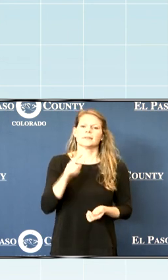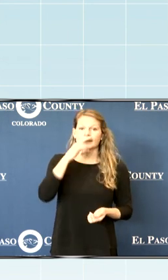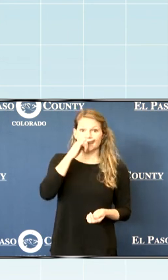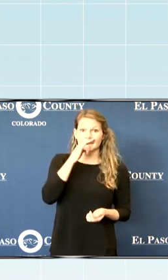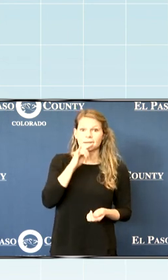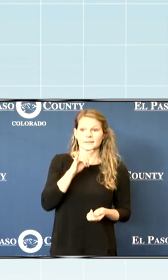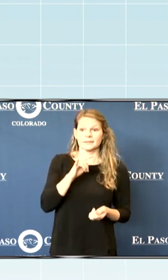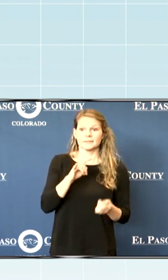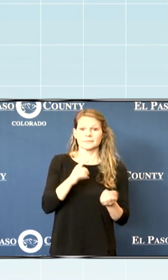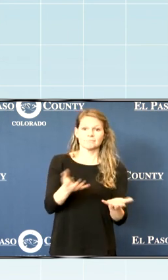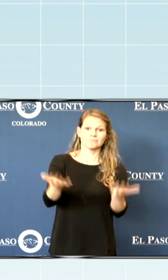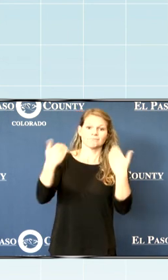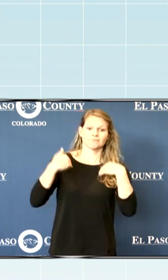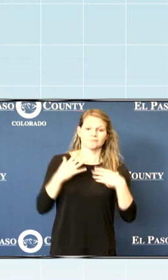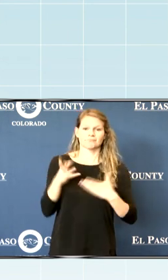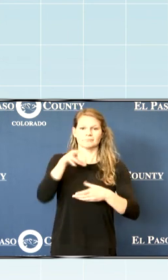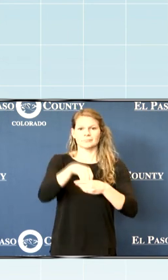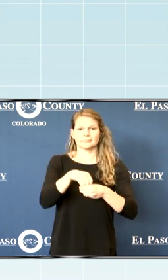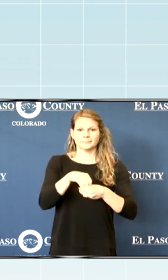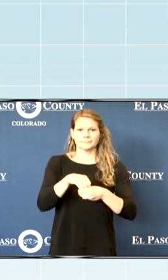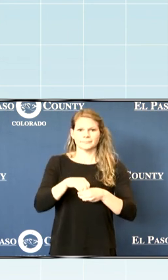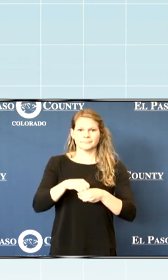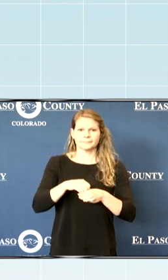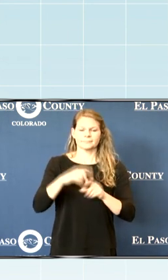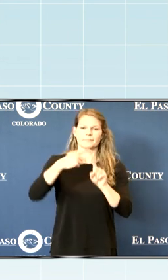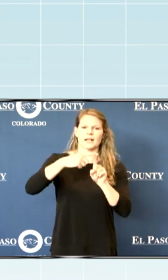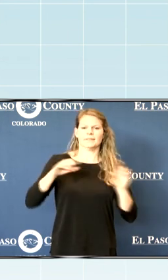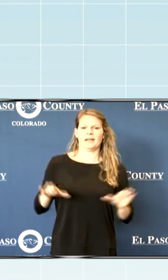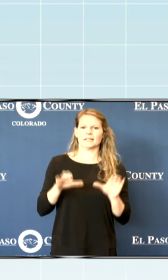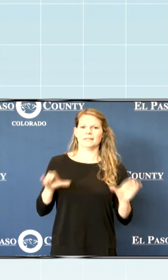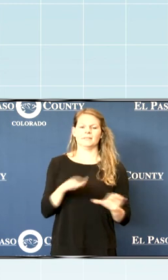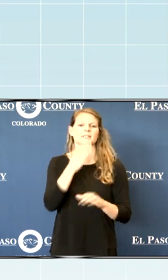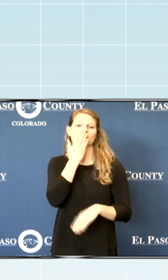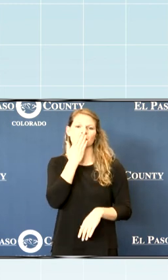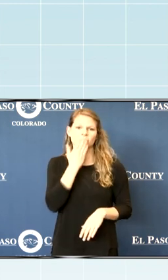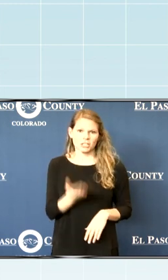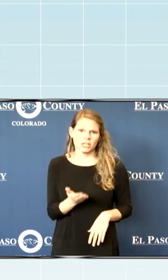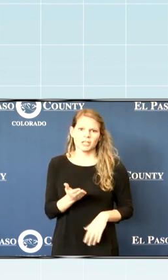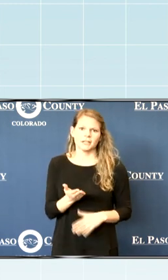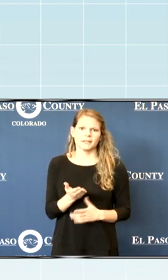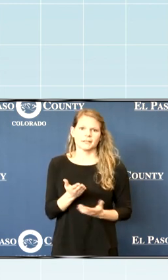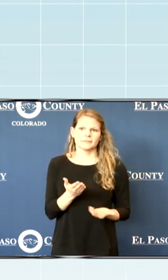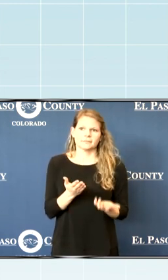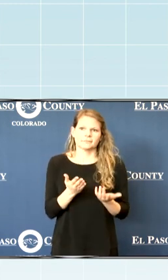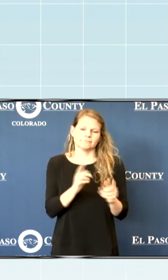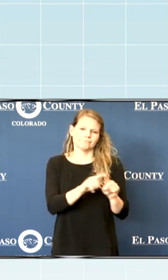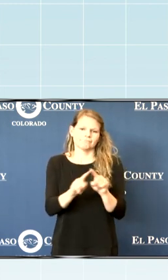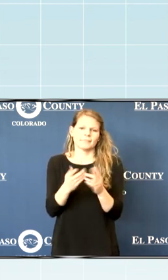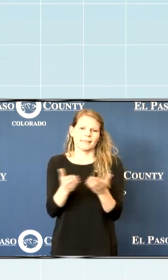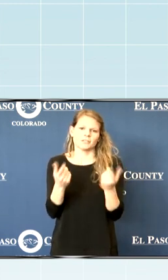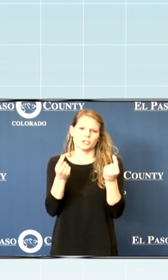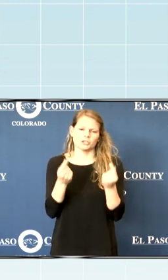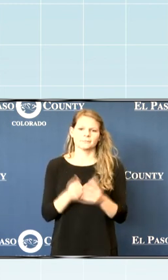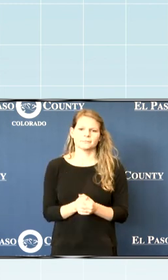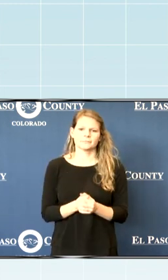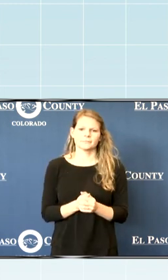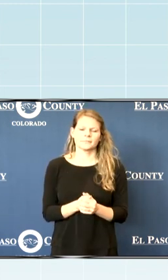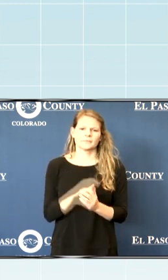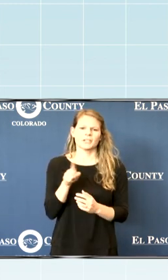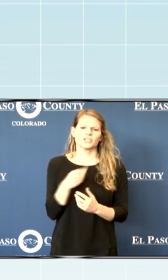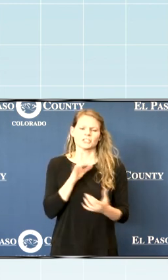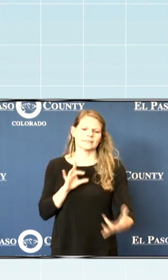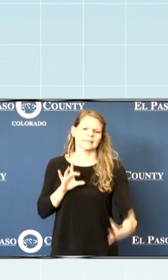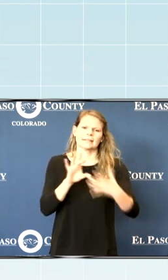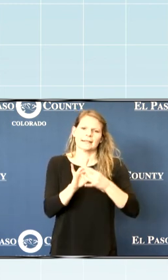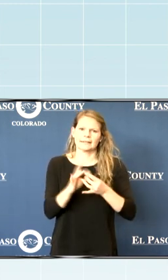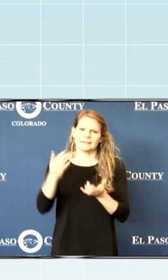become and will be involved in really positive activities that are good, solid things for them to be able to try to reconnect. The